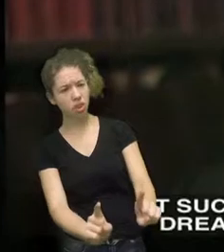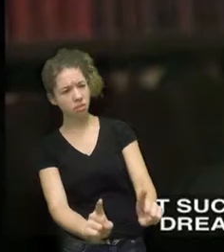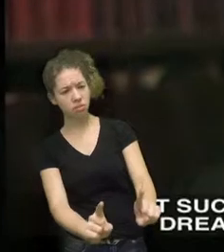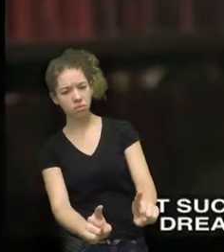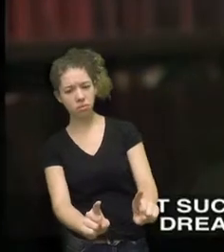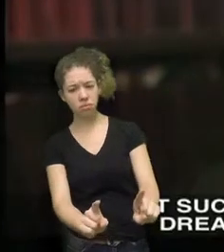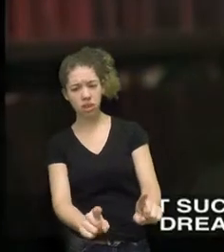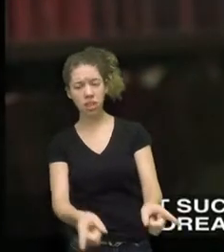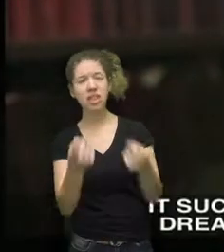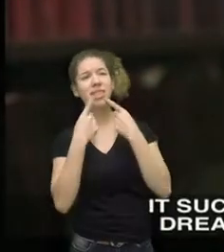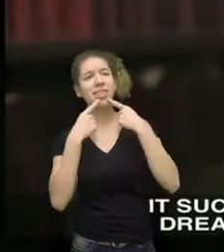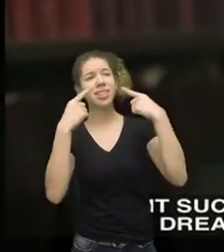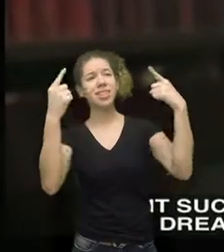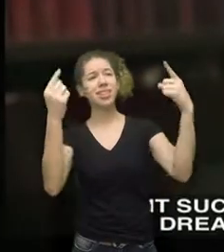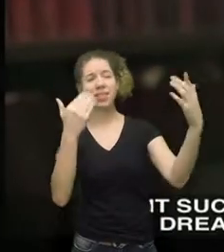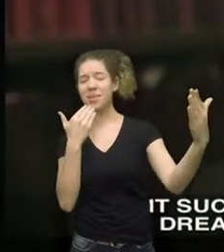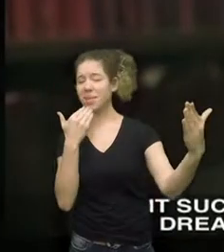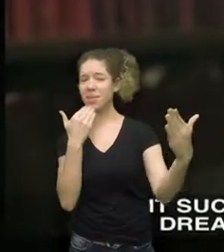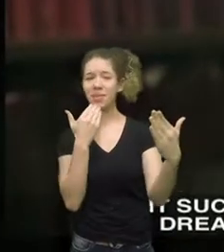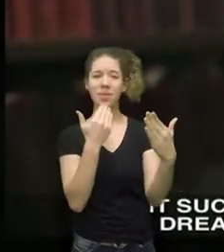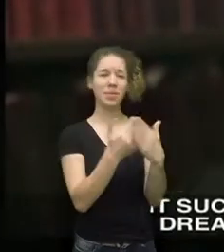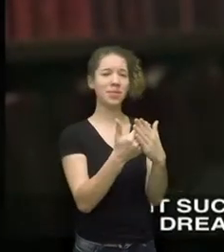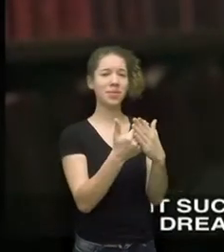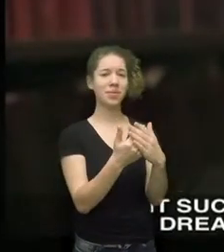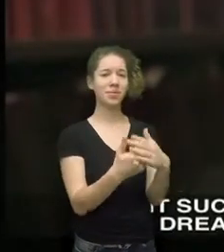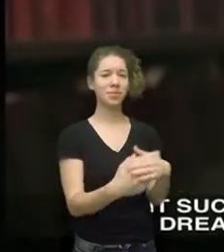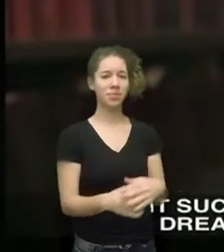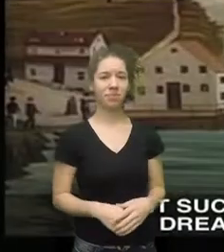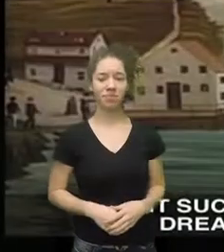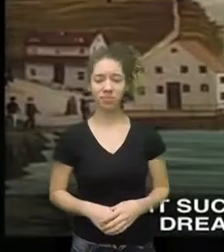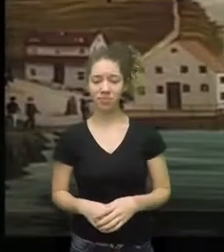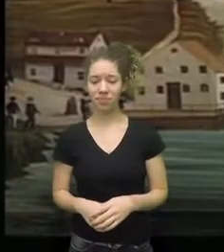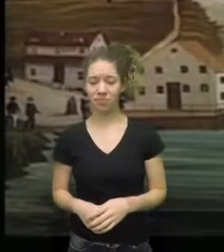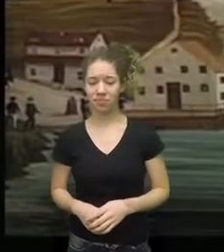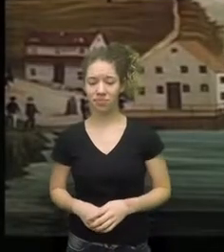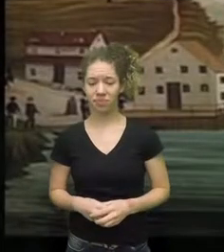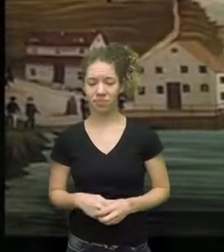It succeeded beyond the wildest dreams of the revolutionaries.